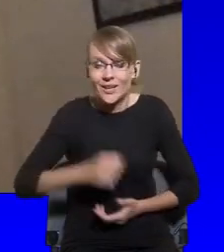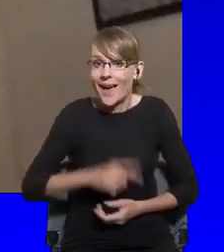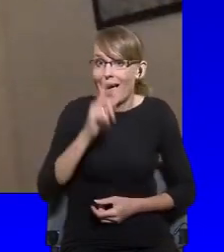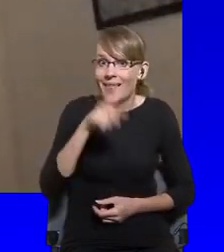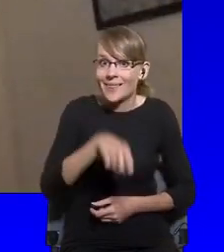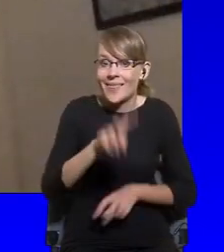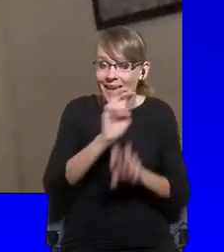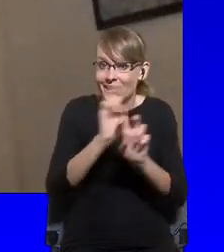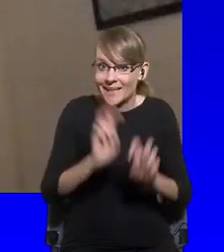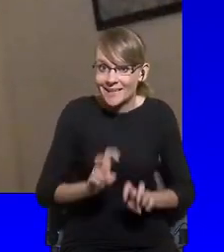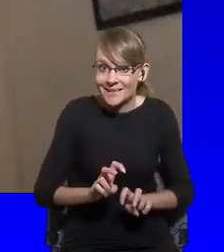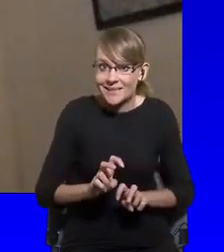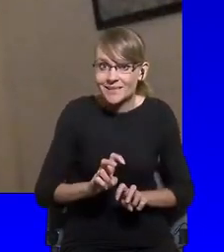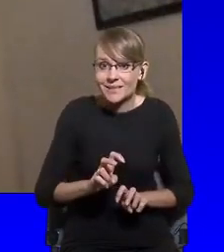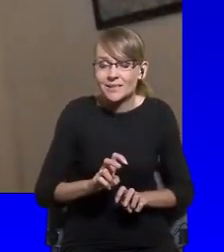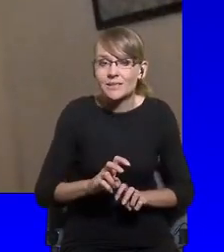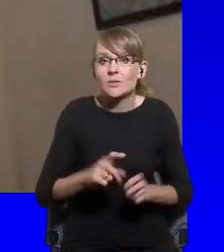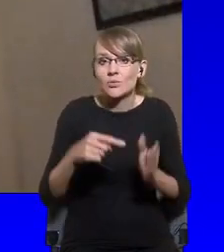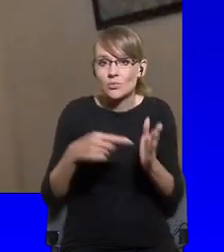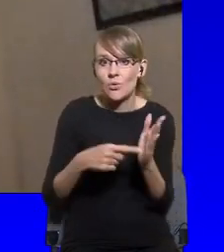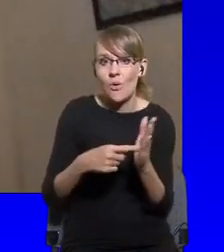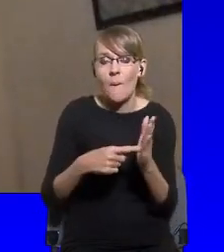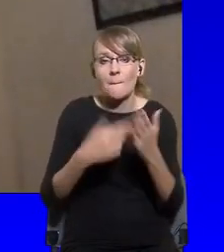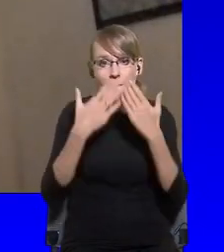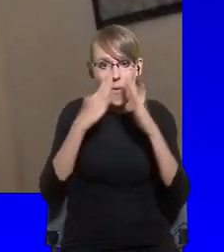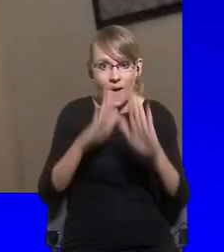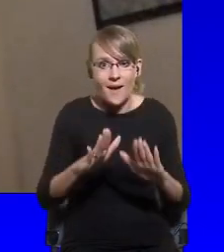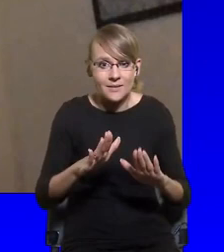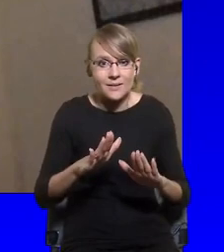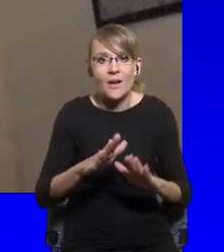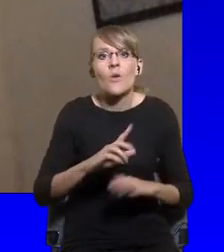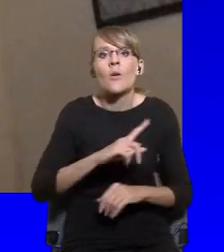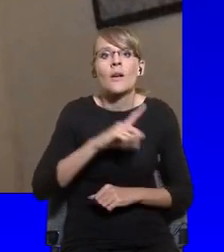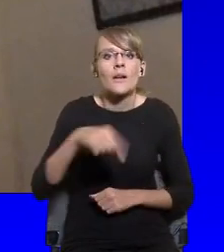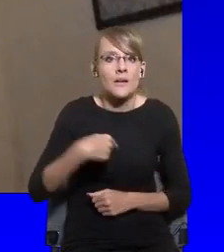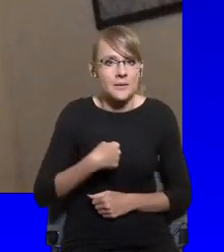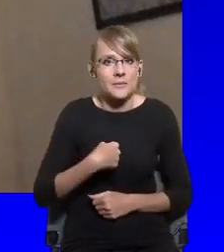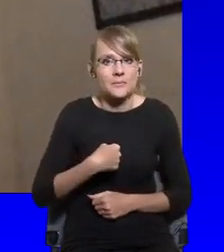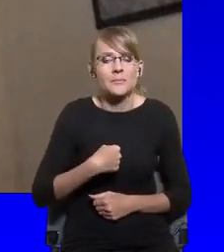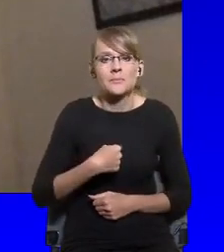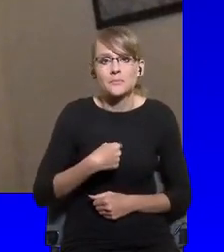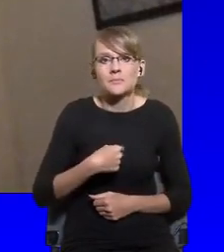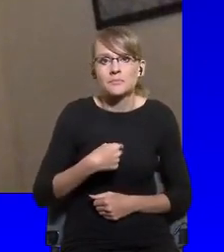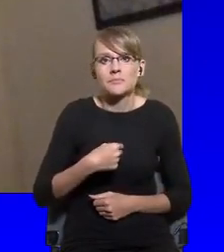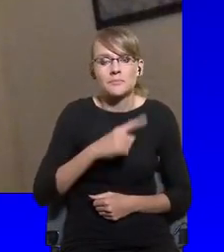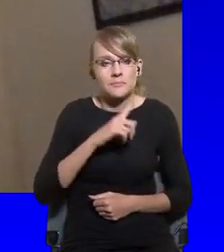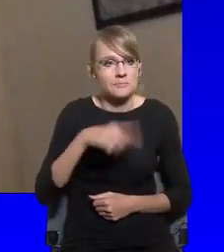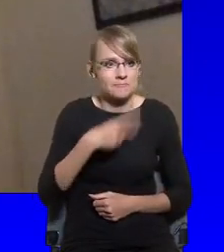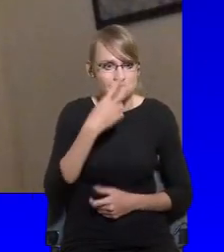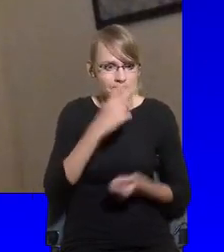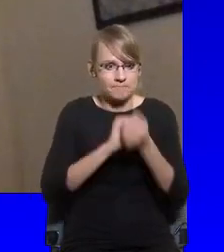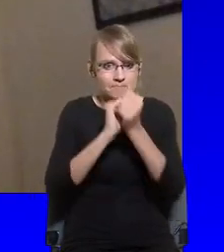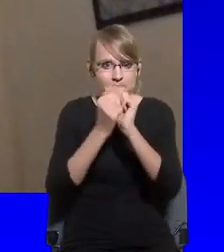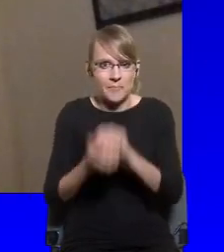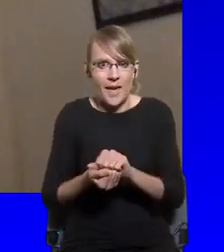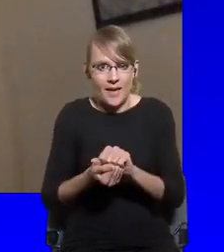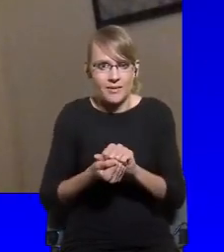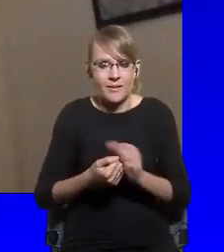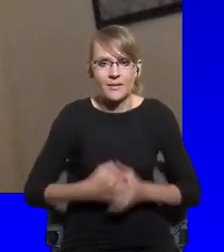scales even more firmly in the other direction. So as well as showing that